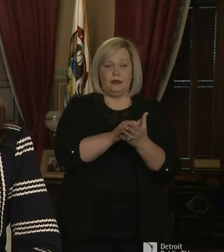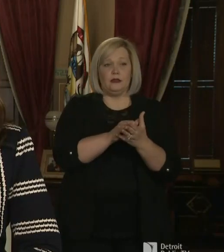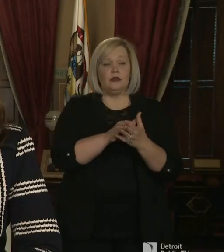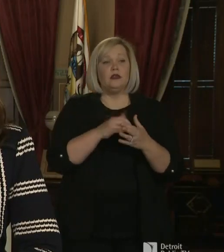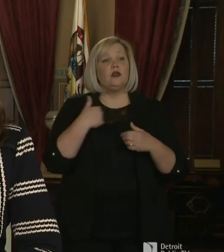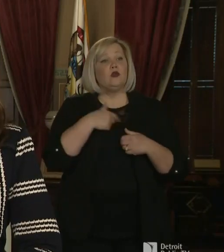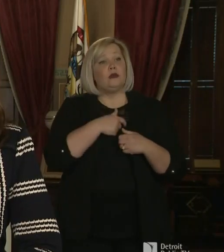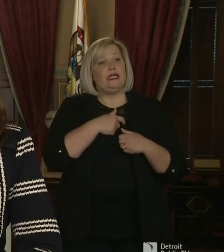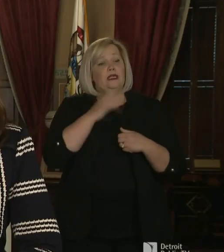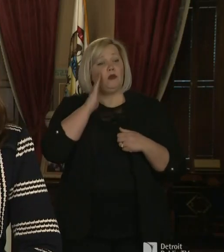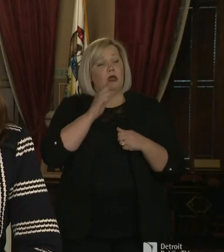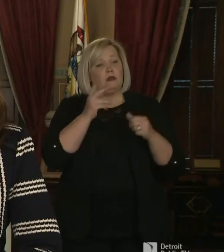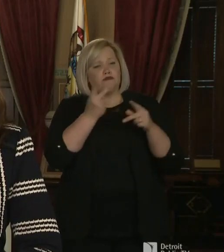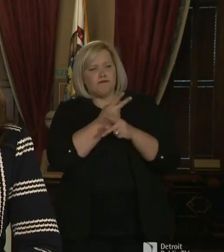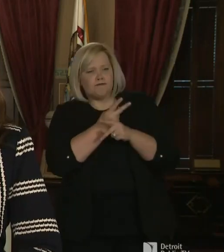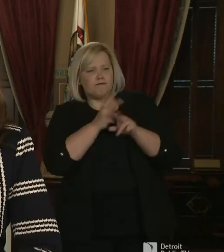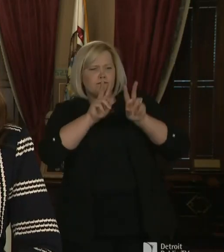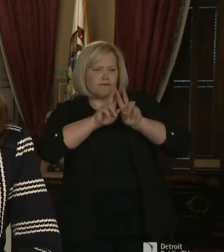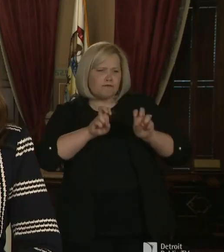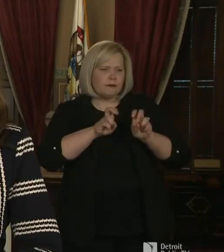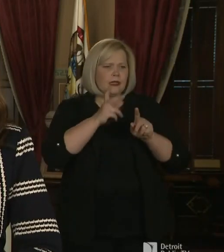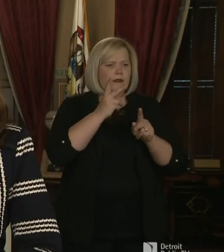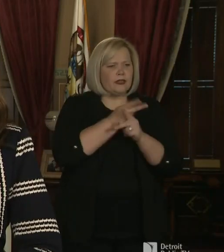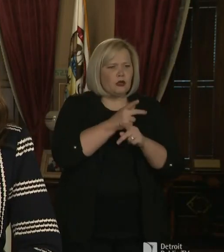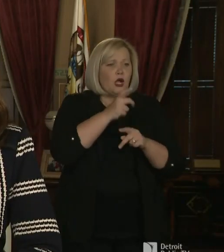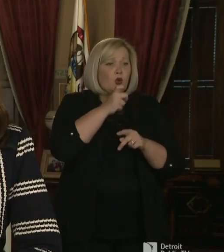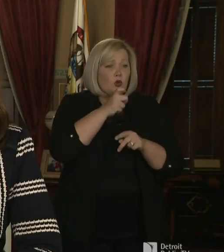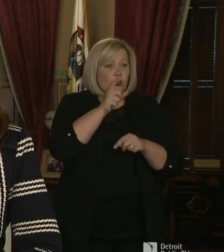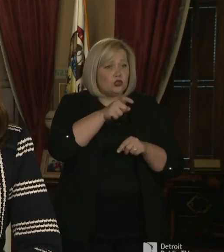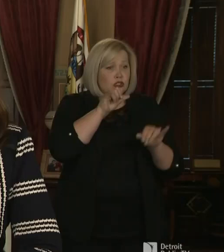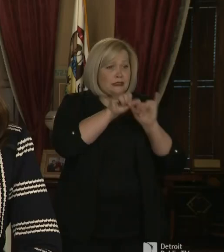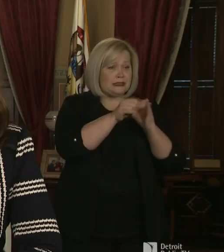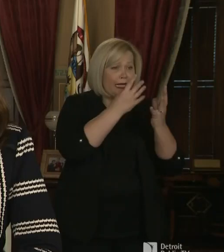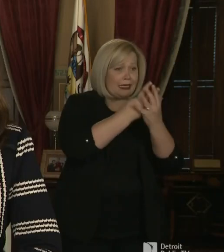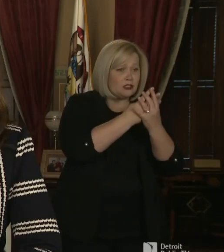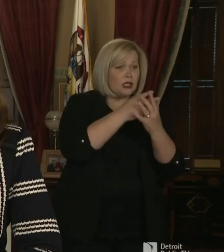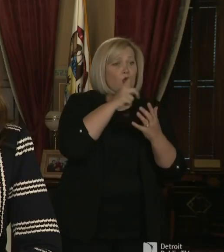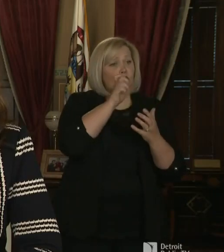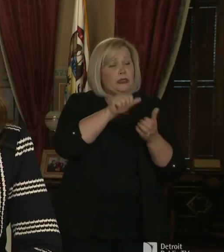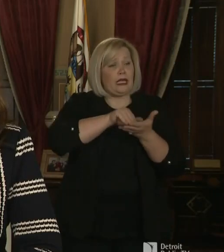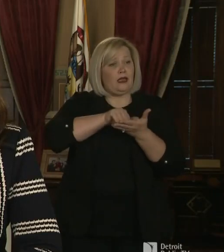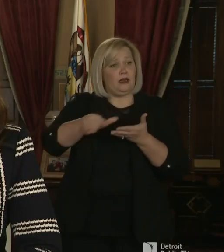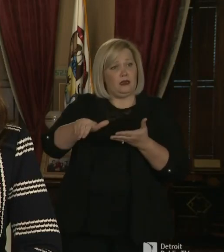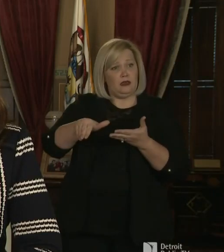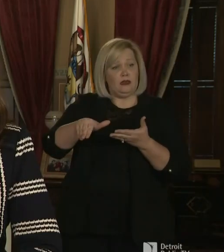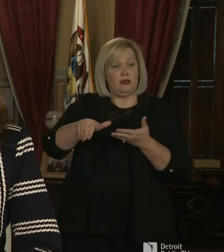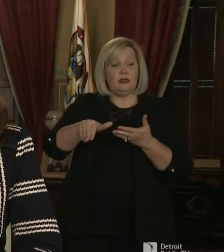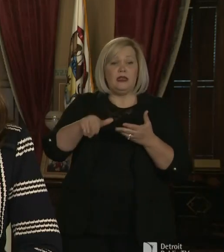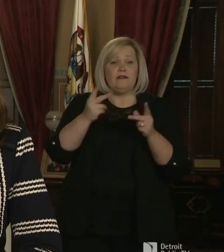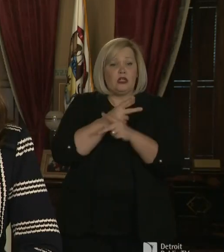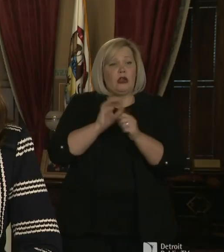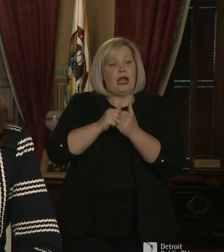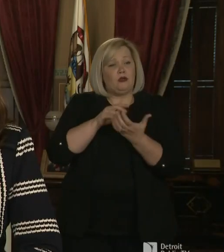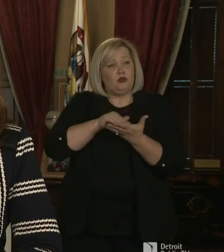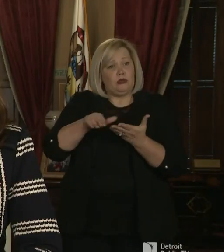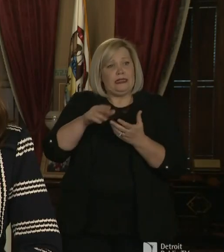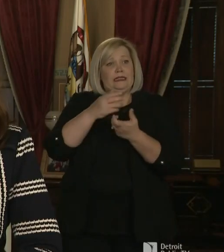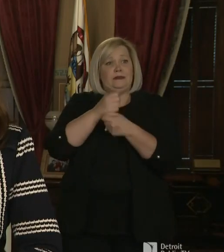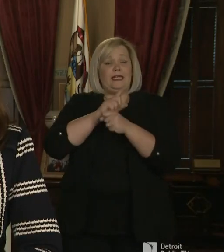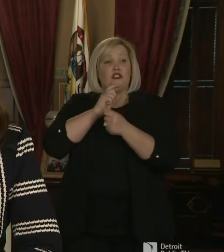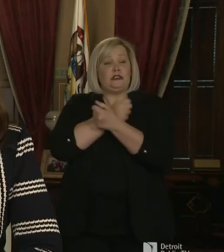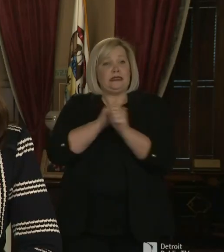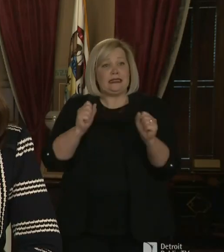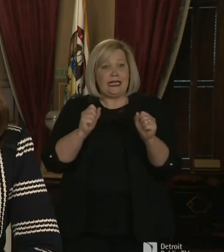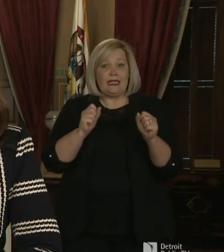still need to be in the general population and what temporary measures might be taken, we are looking to see what other